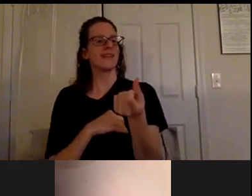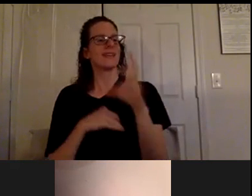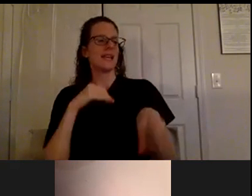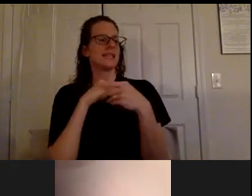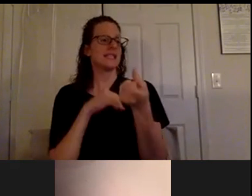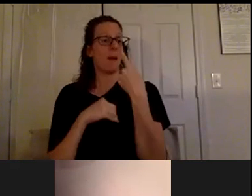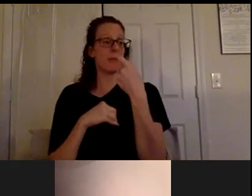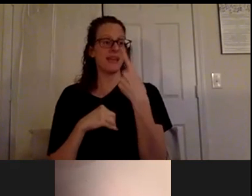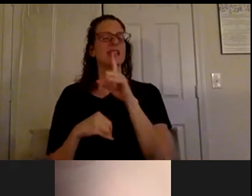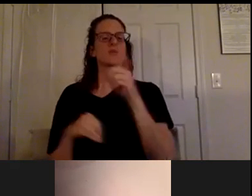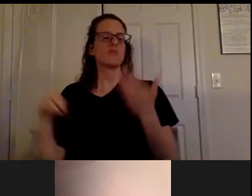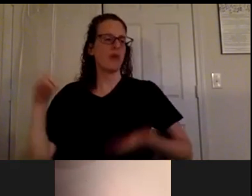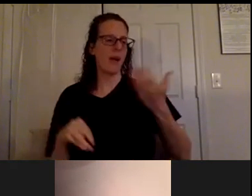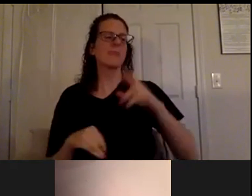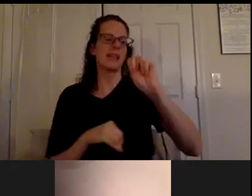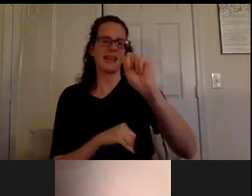it would probably be Ningxia Red.